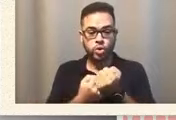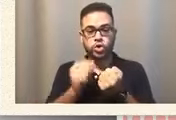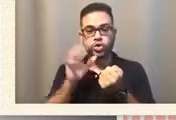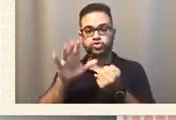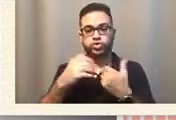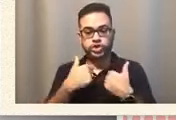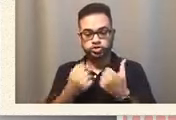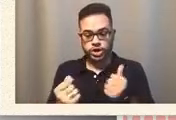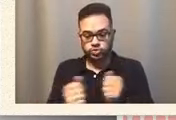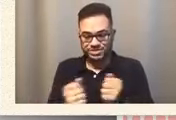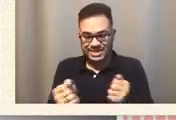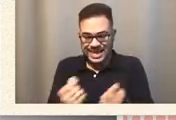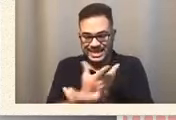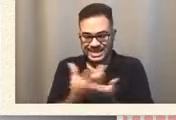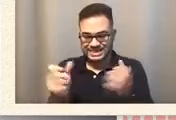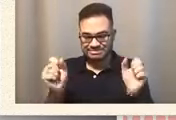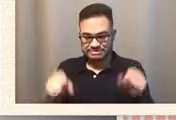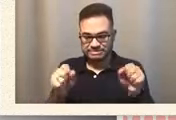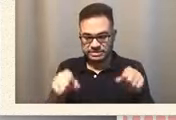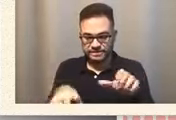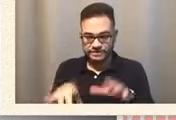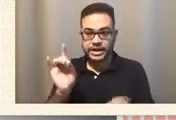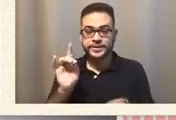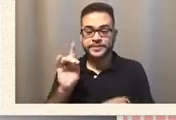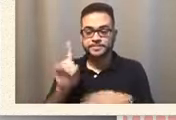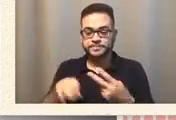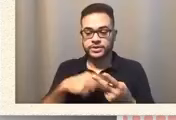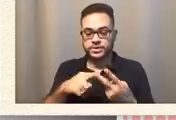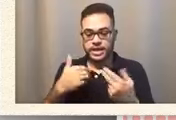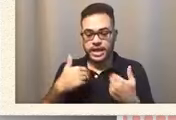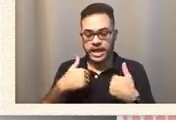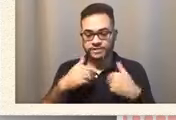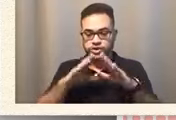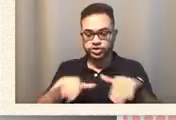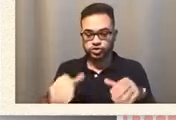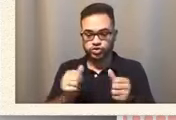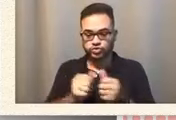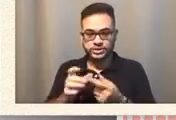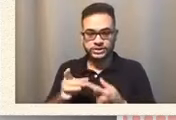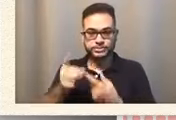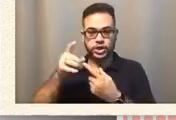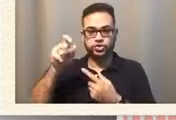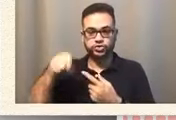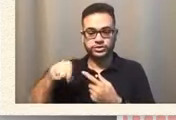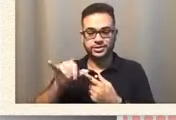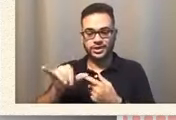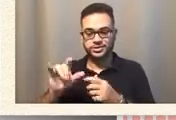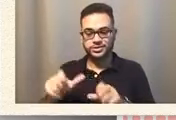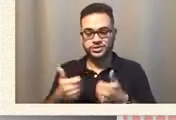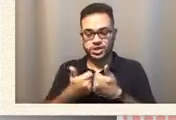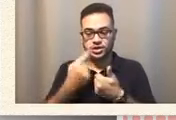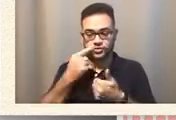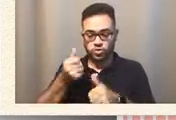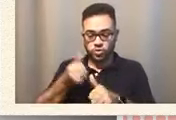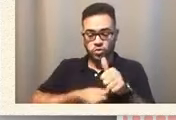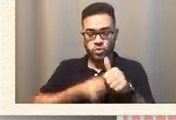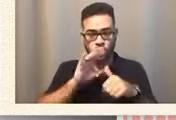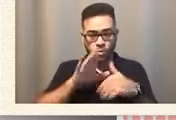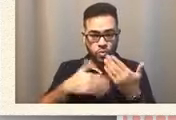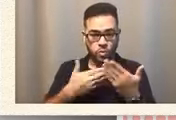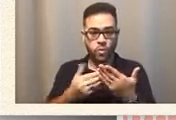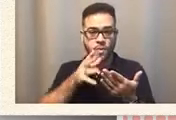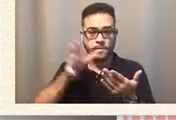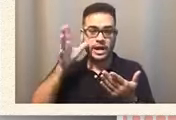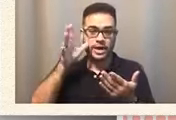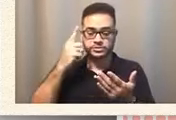find, you know, and then having a child with special needs, it's kind of, it's kind of a challenge for every parent, you know, cause all, all